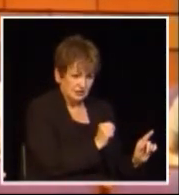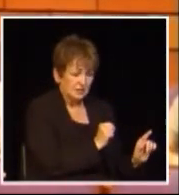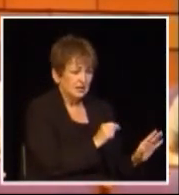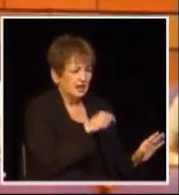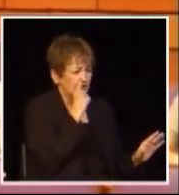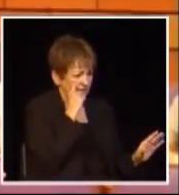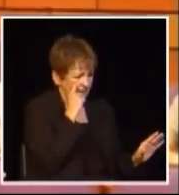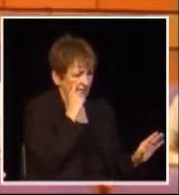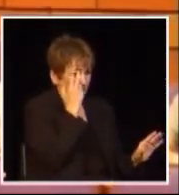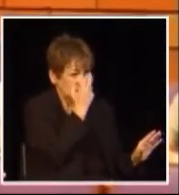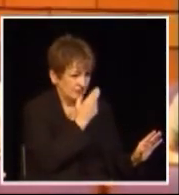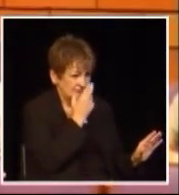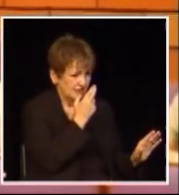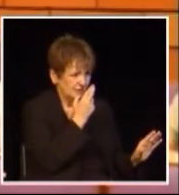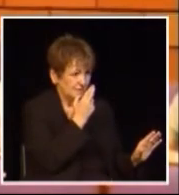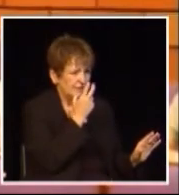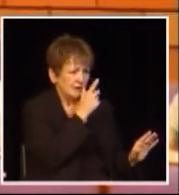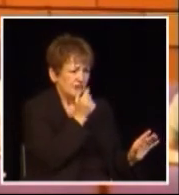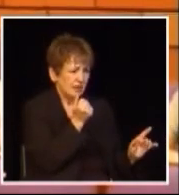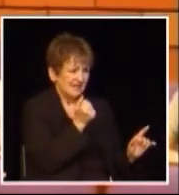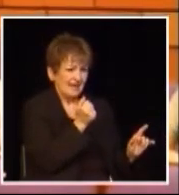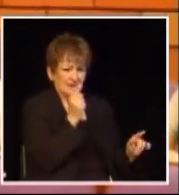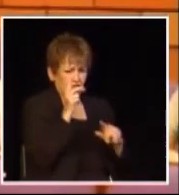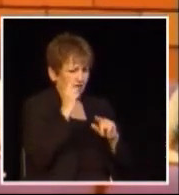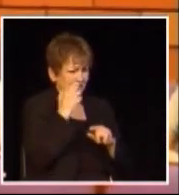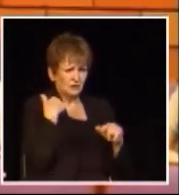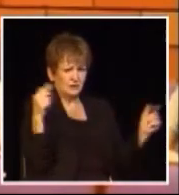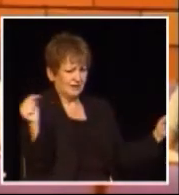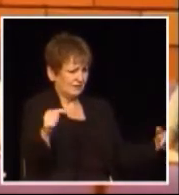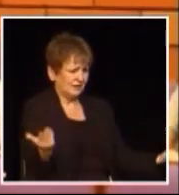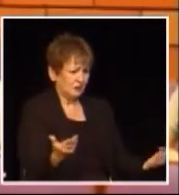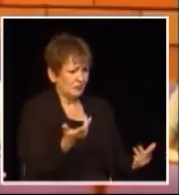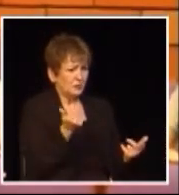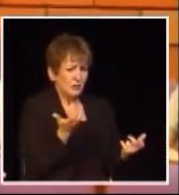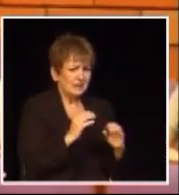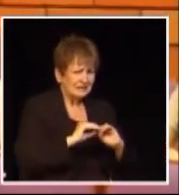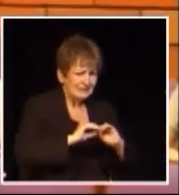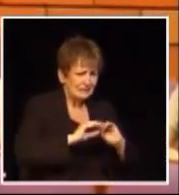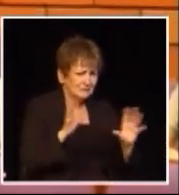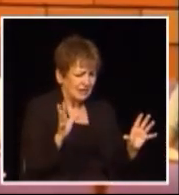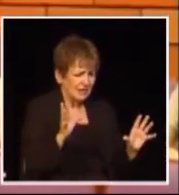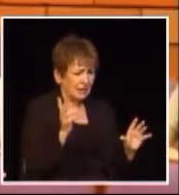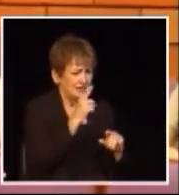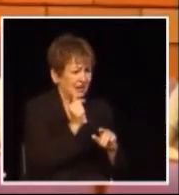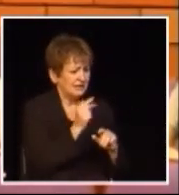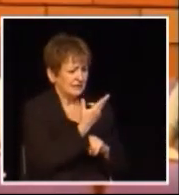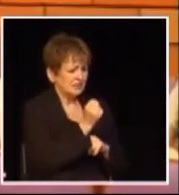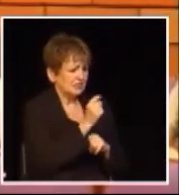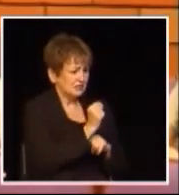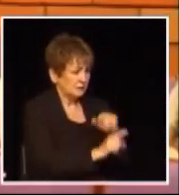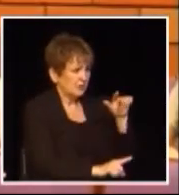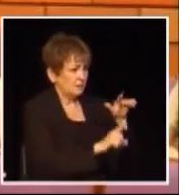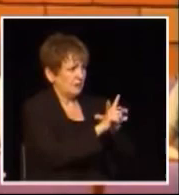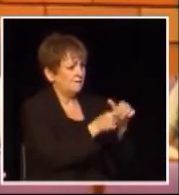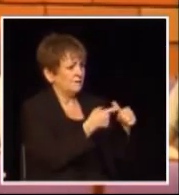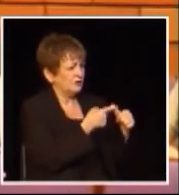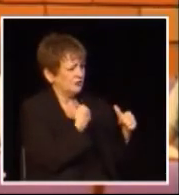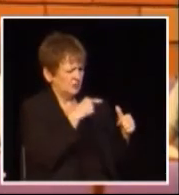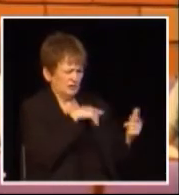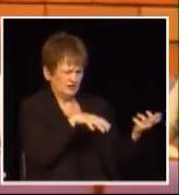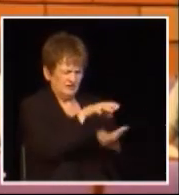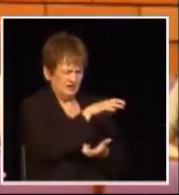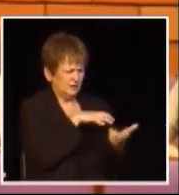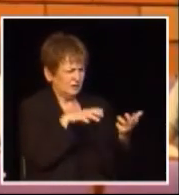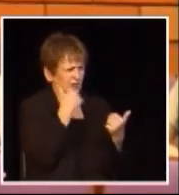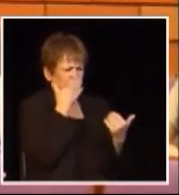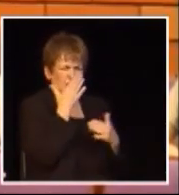the HST I think from hearing people today we're here because we want it clarified to us and I think when it was the HST was initially